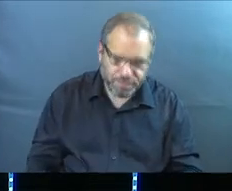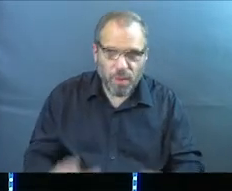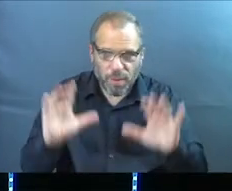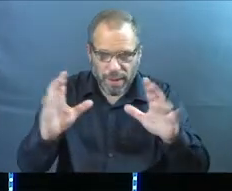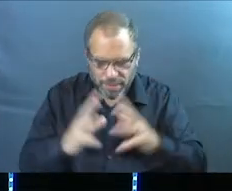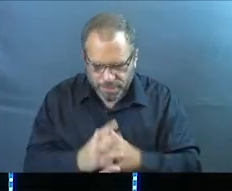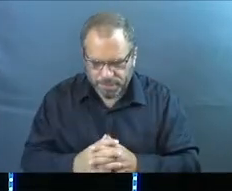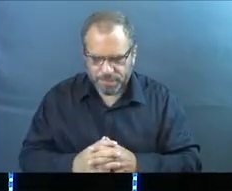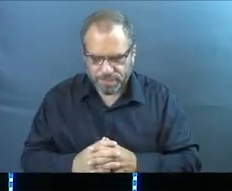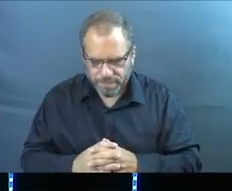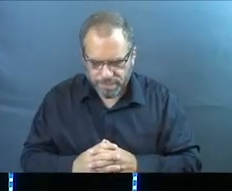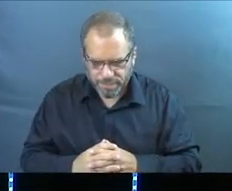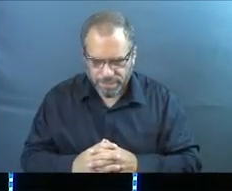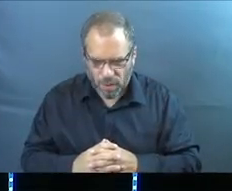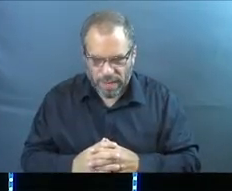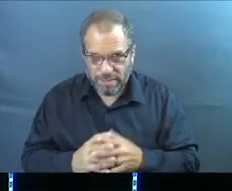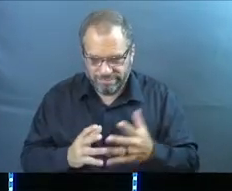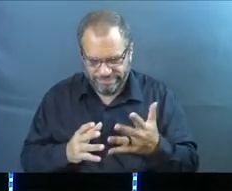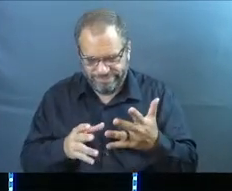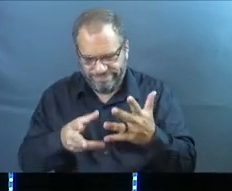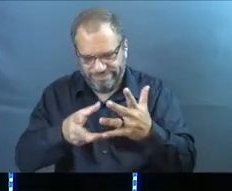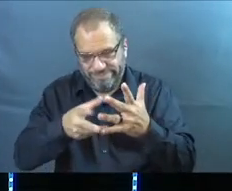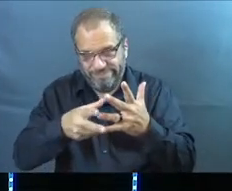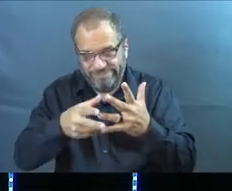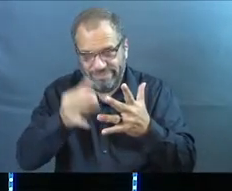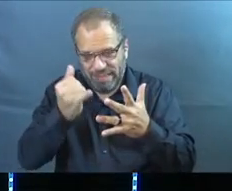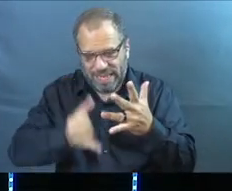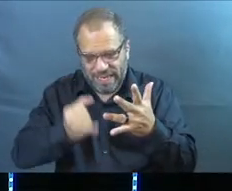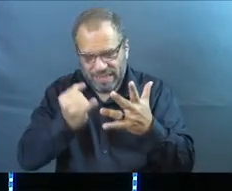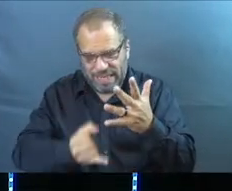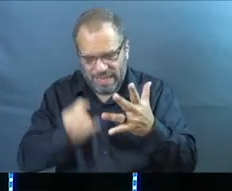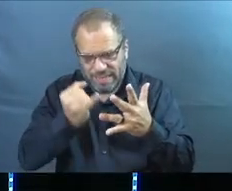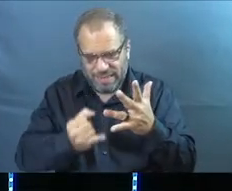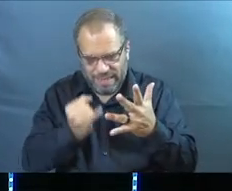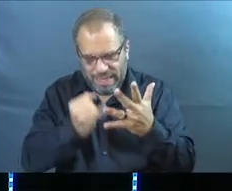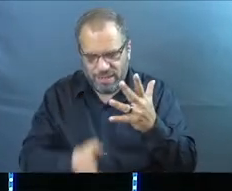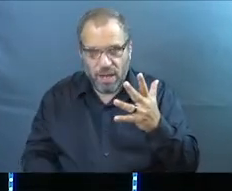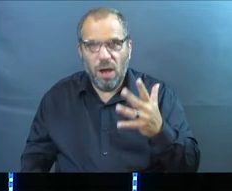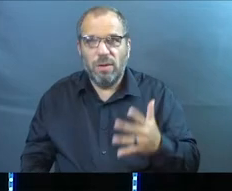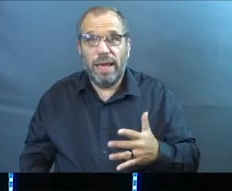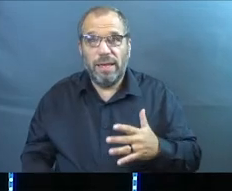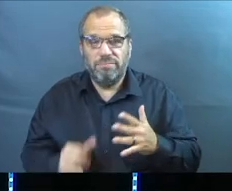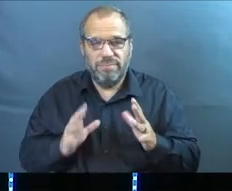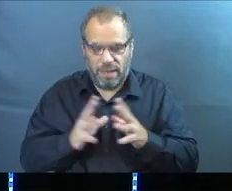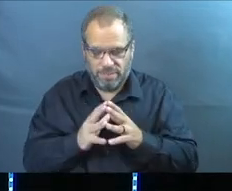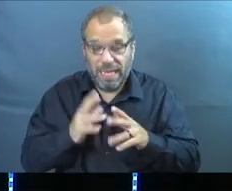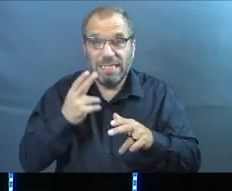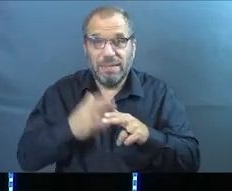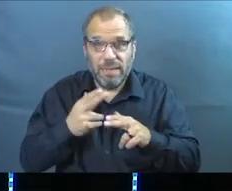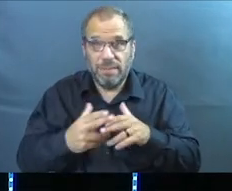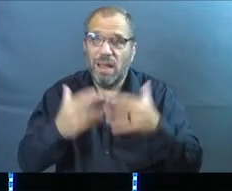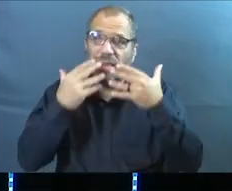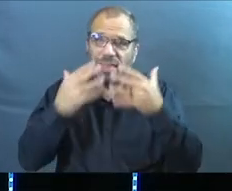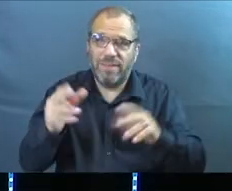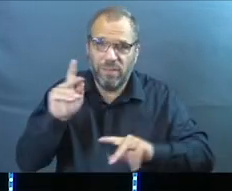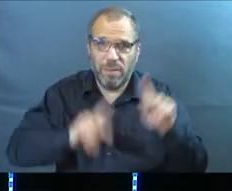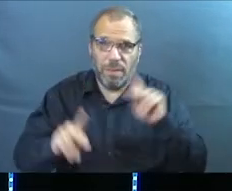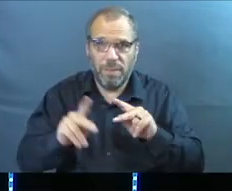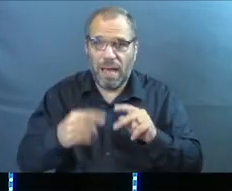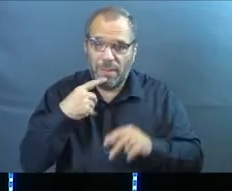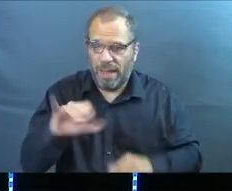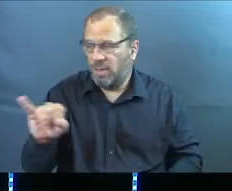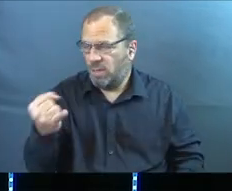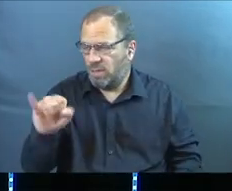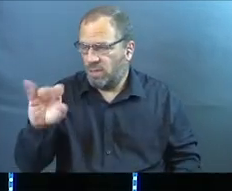All right. A couple final things. I just want to call out some people that I'm so thankful for here. I